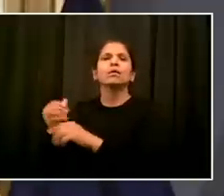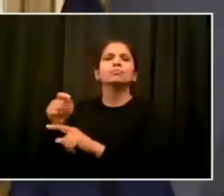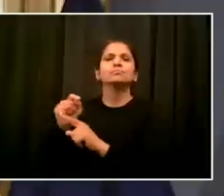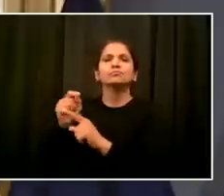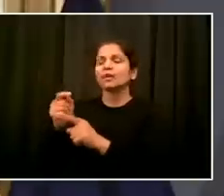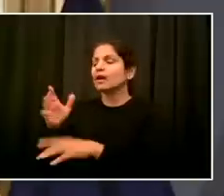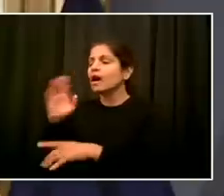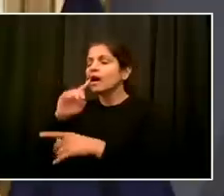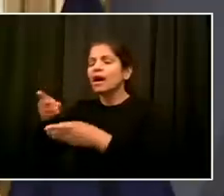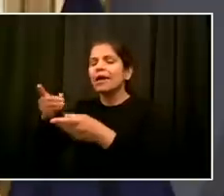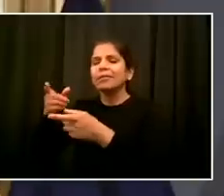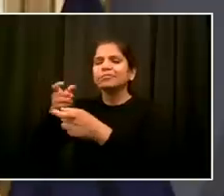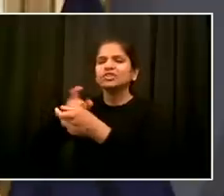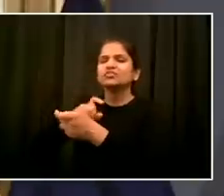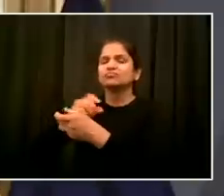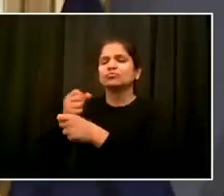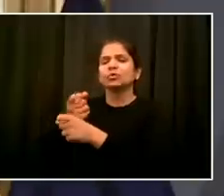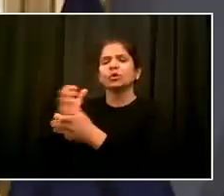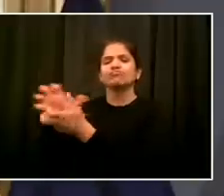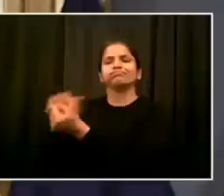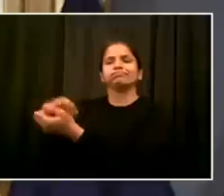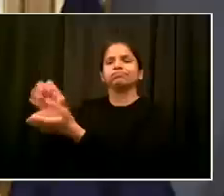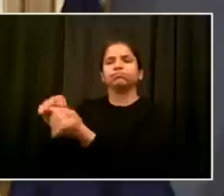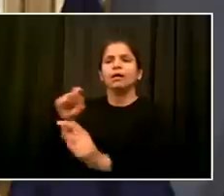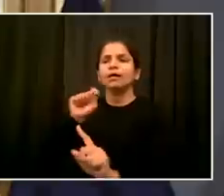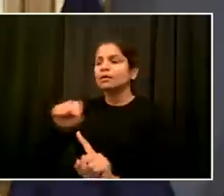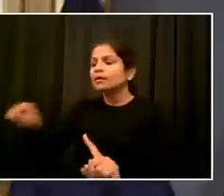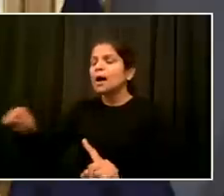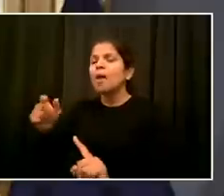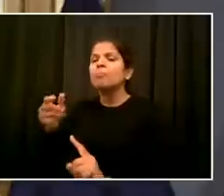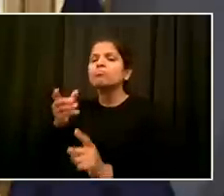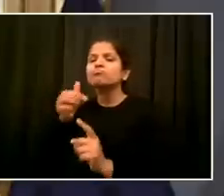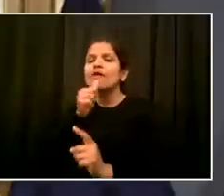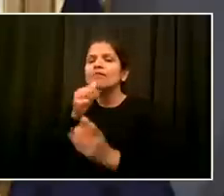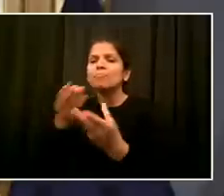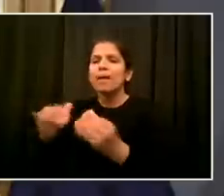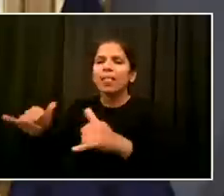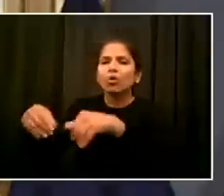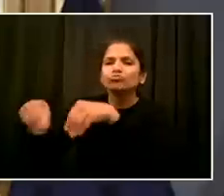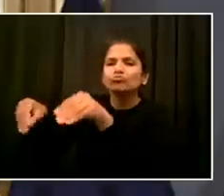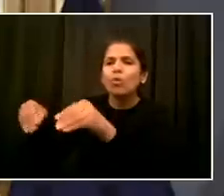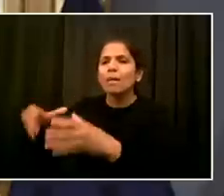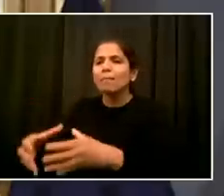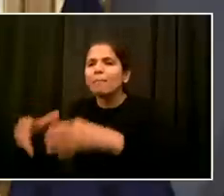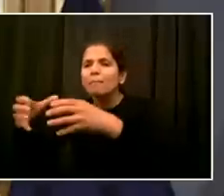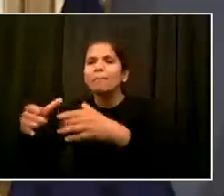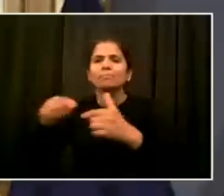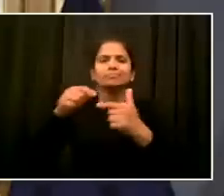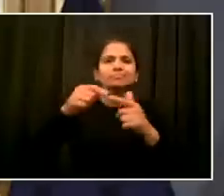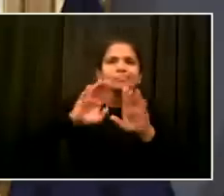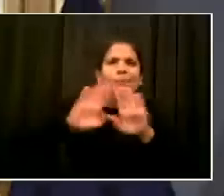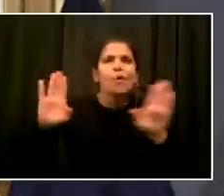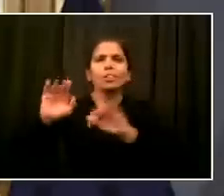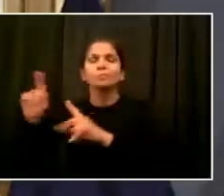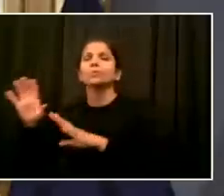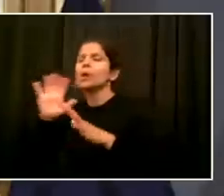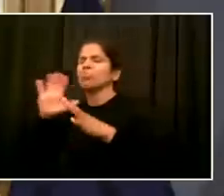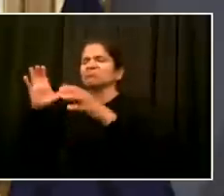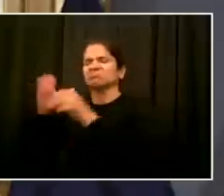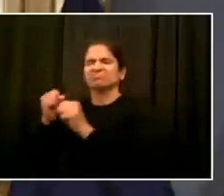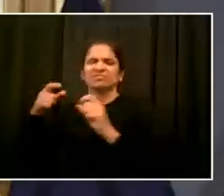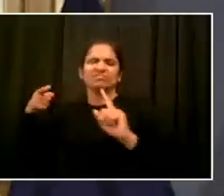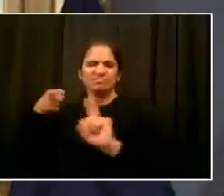area of Brooklyn, as well as southern Manhattan. I would categorize it probably below 23rd Street and around Union Square,